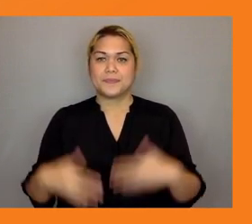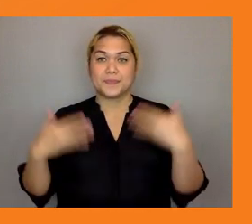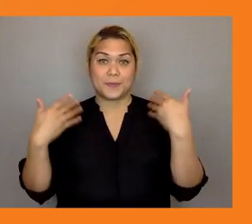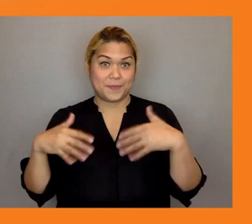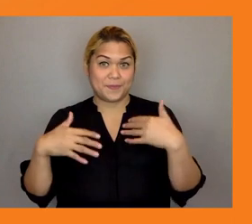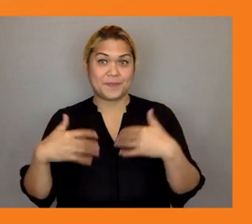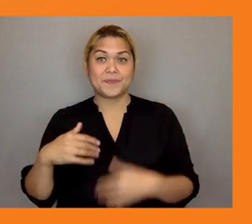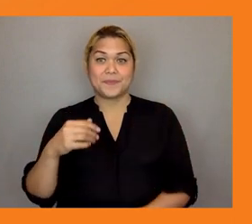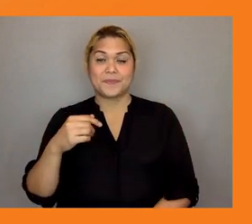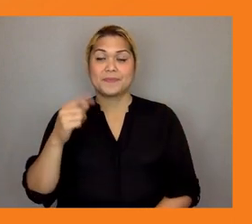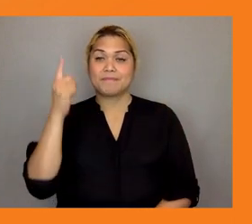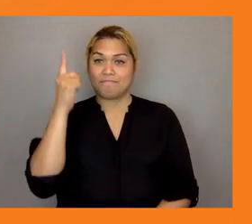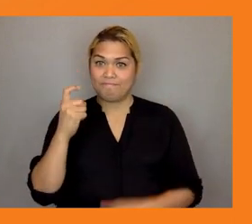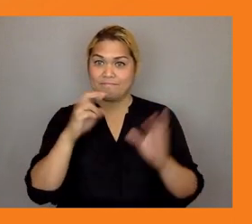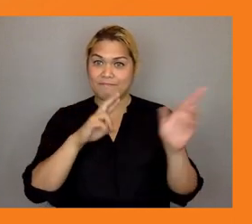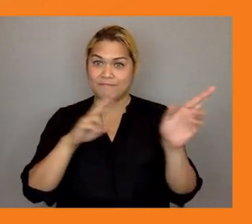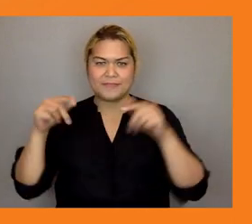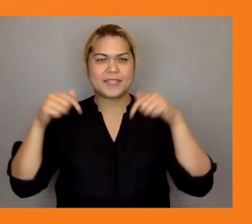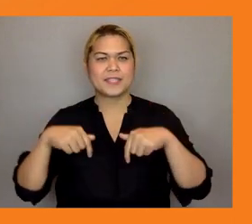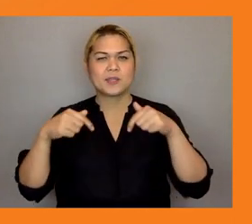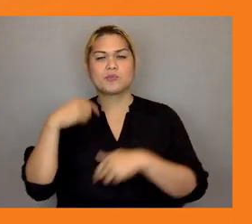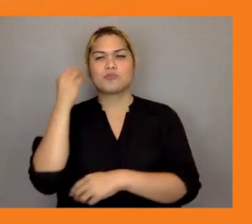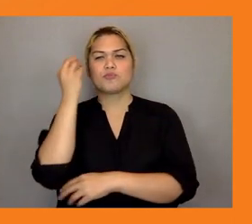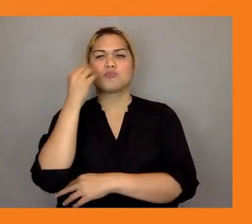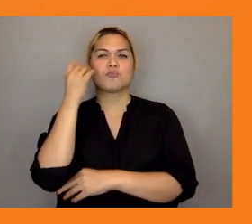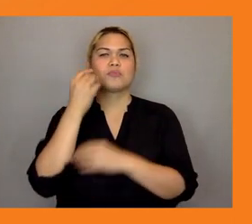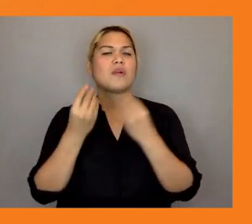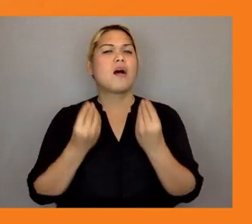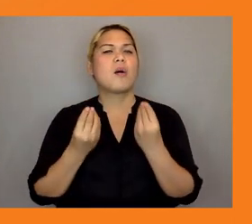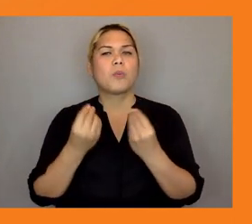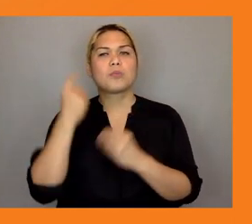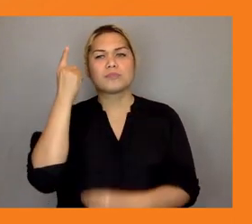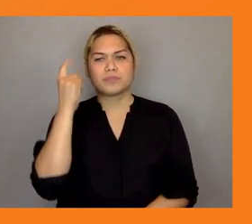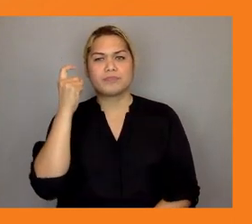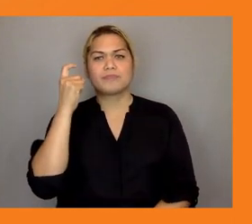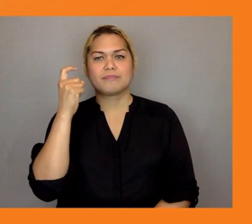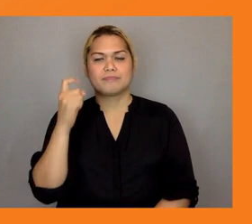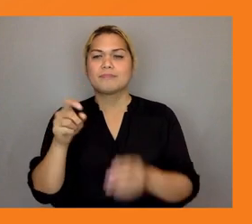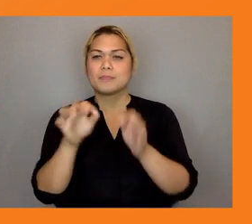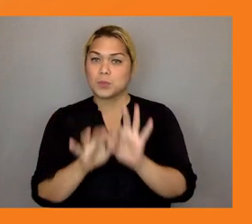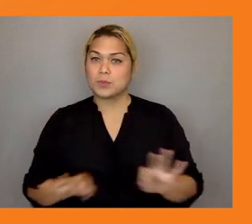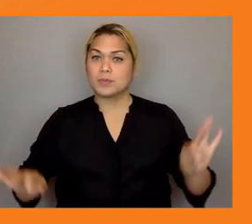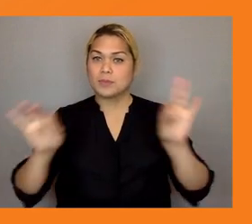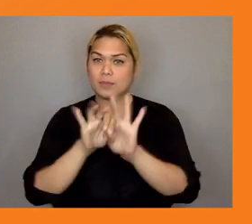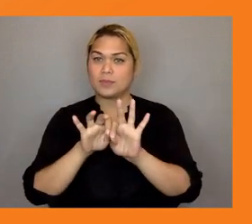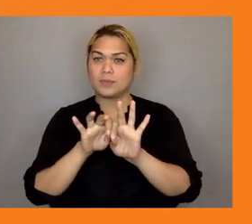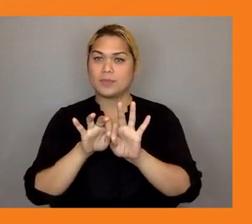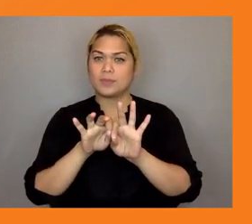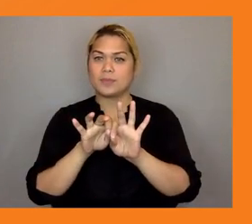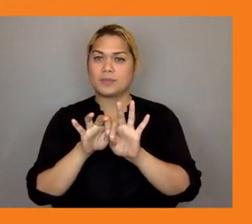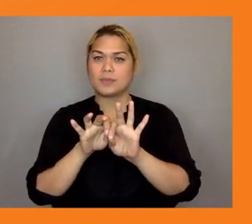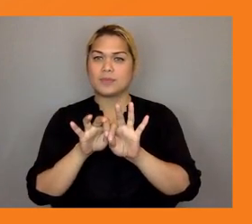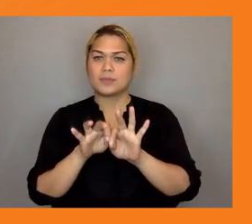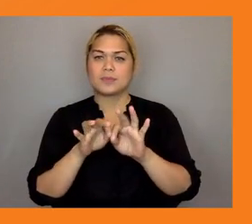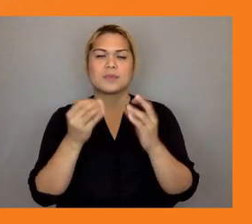to start our discussion than getting to know how we understand the concept of a just transition you're in